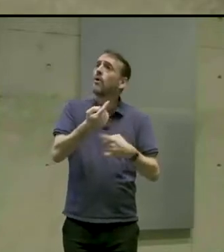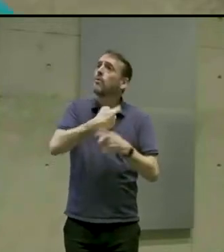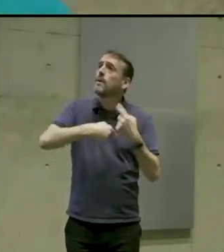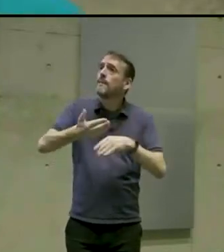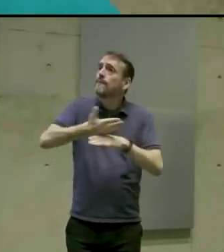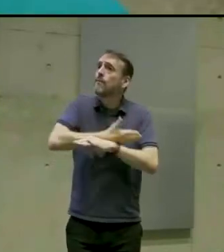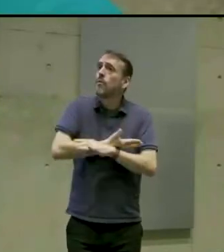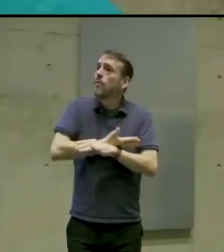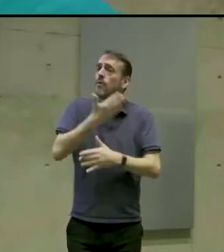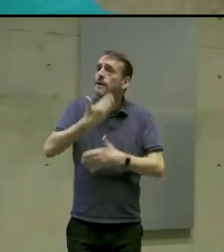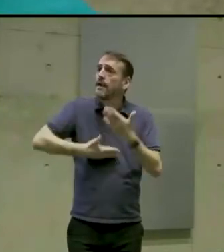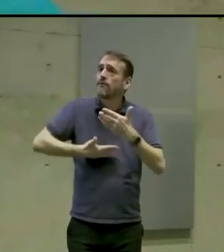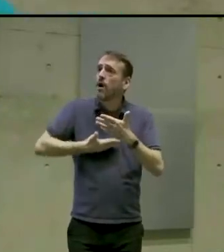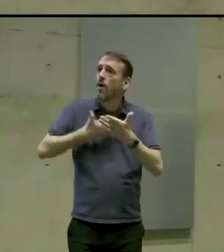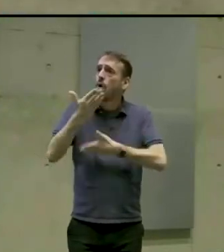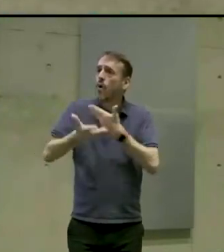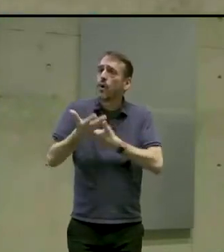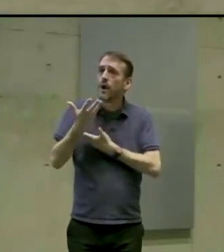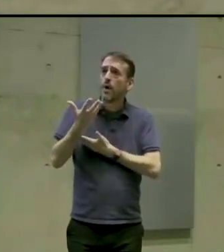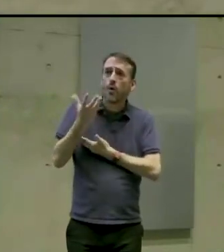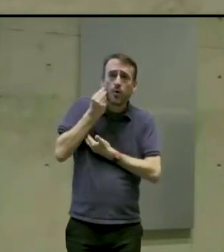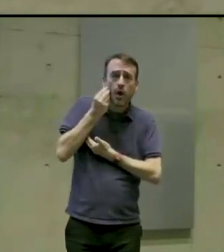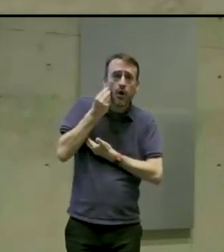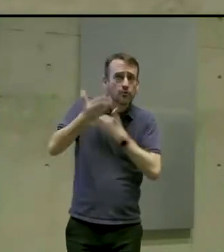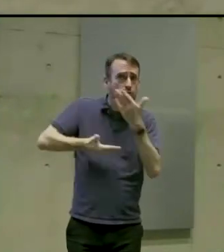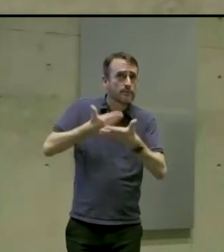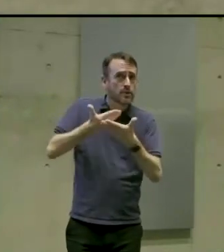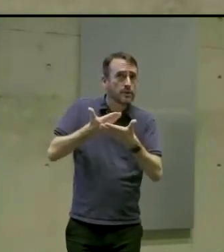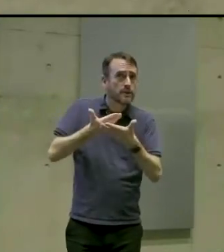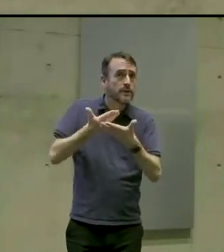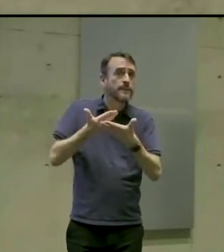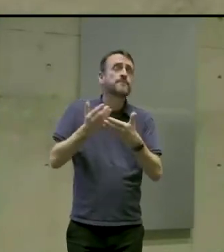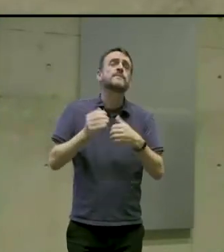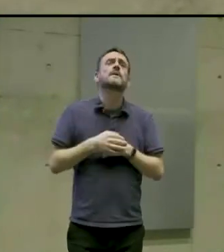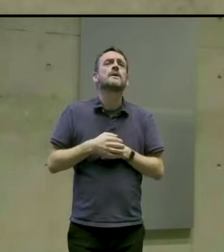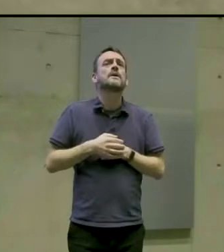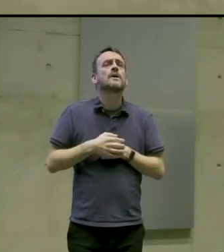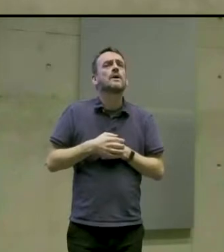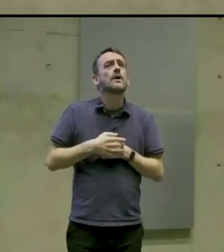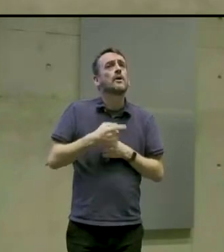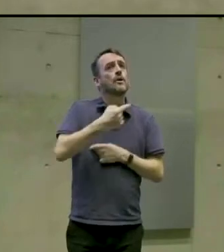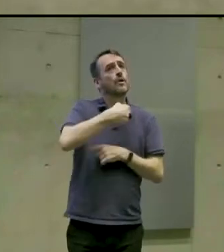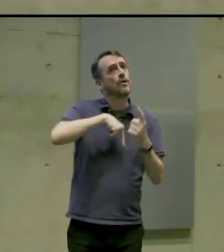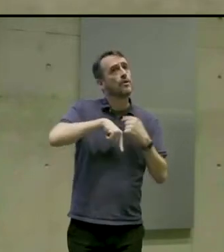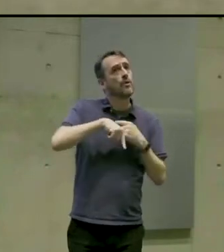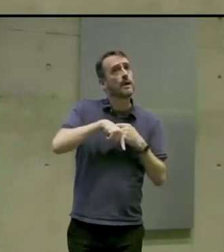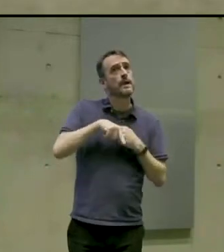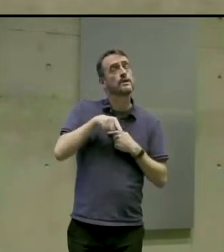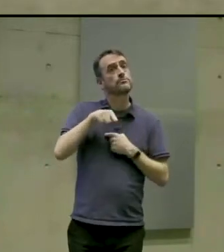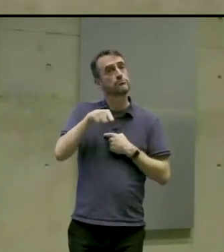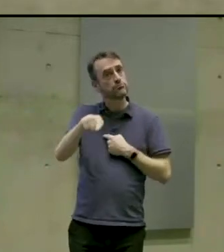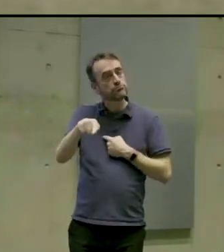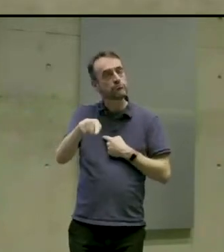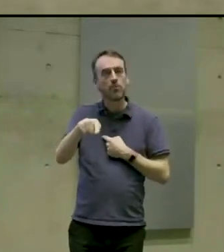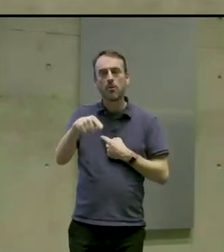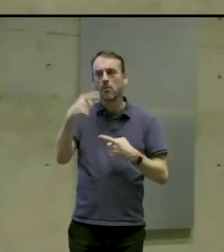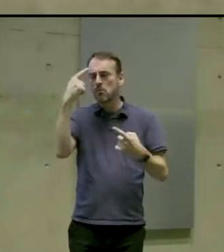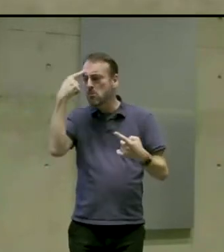Which was a strange, strange thing for us. So what we did was we went and looked at films and TV to see what